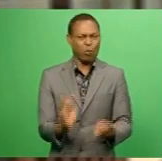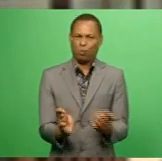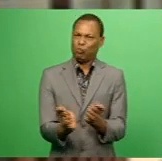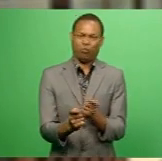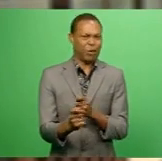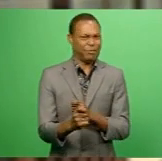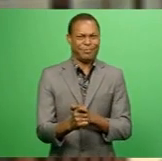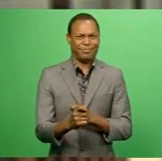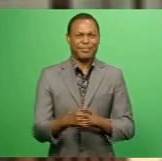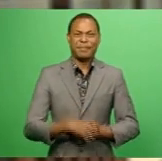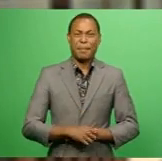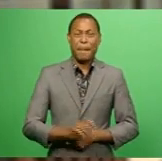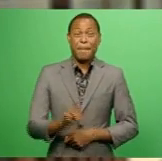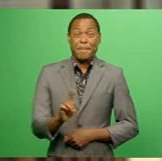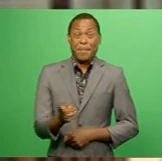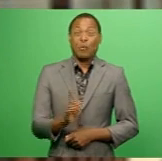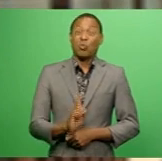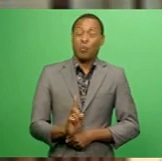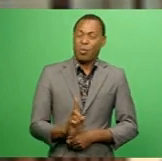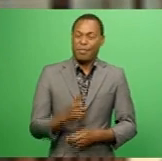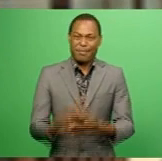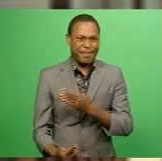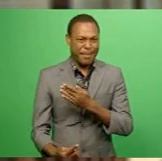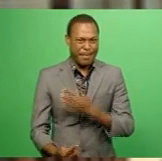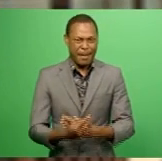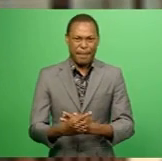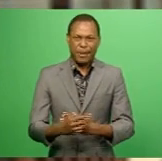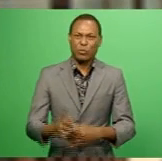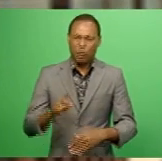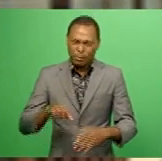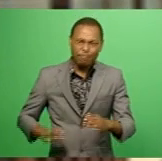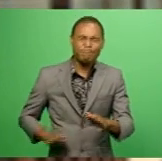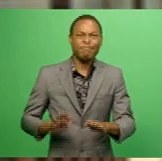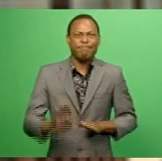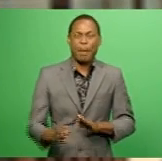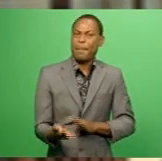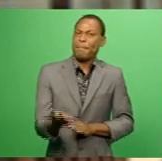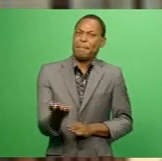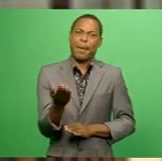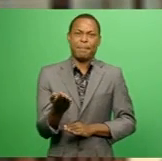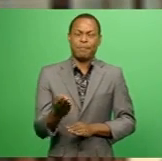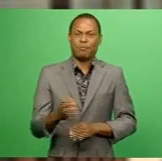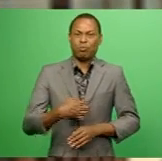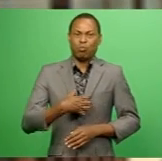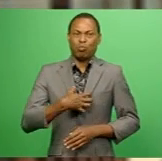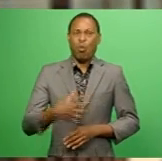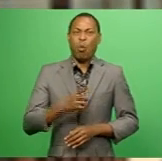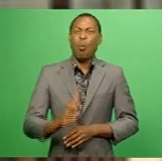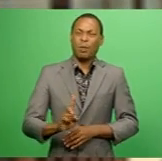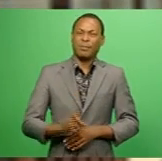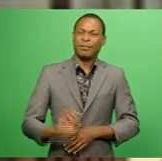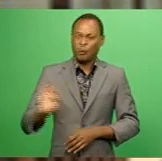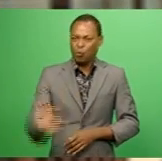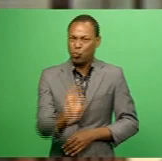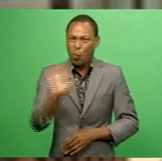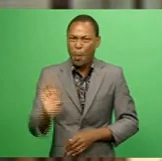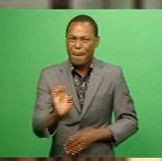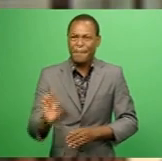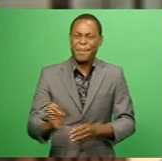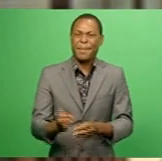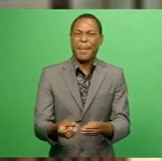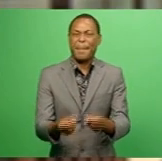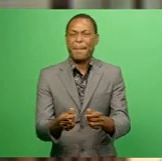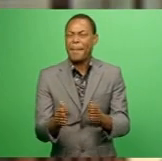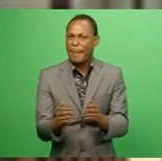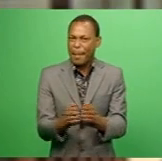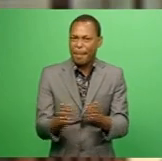expected, but did pledge to step up its pace of bond purchases to stem the rise in European bond yields and keep financial